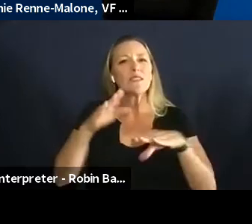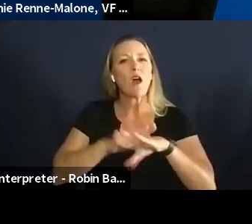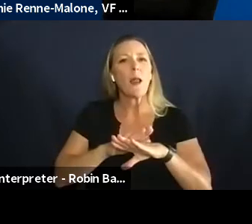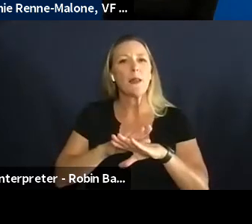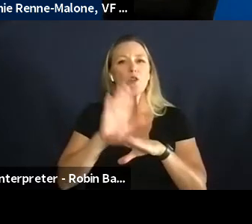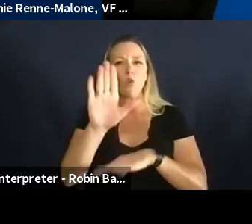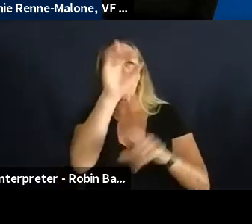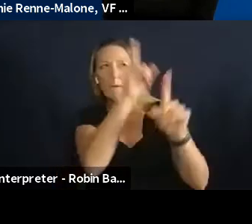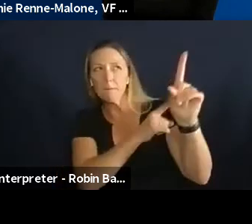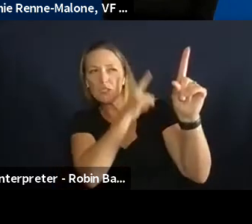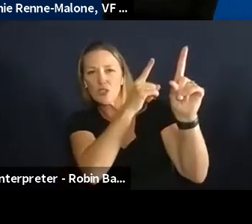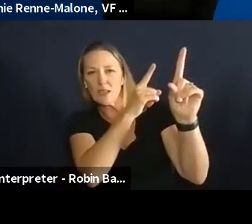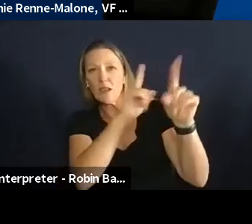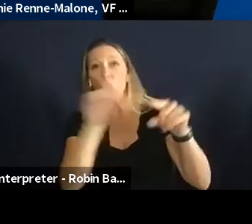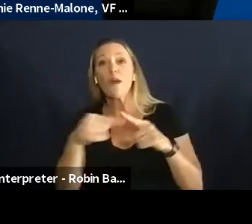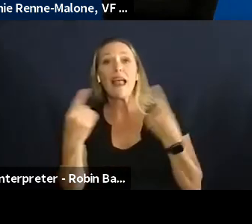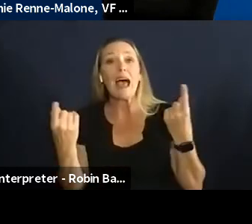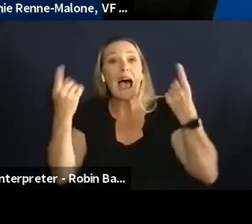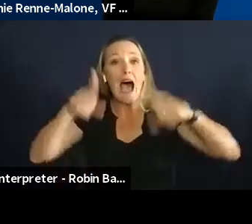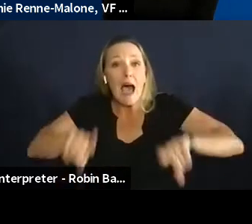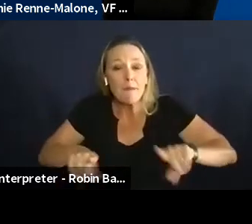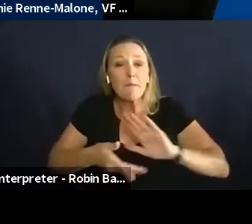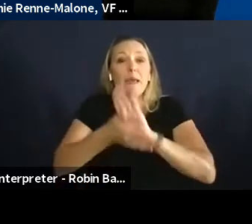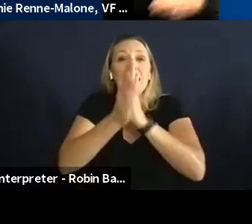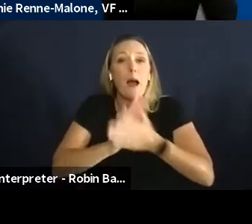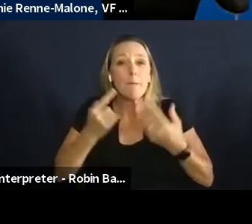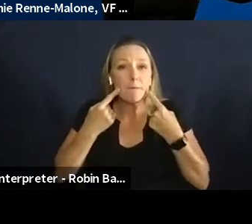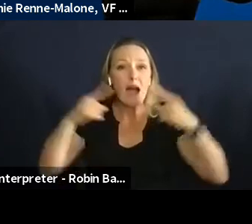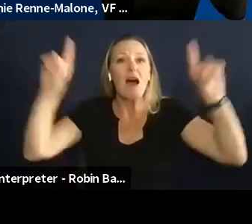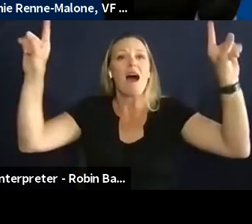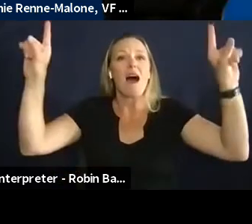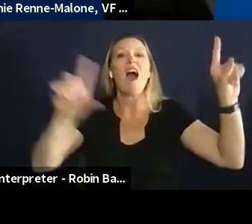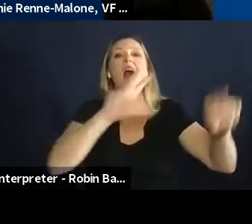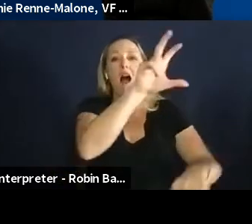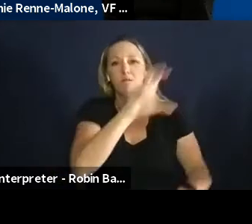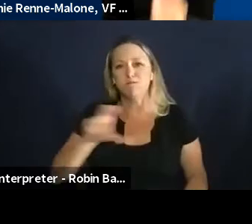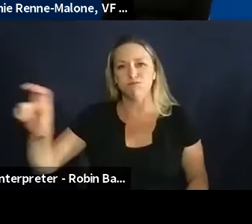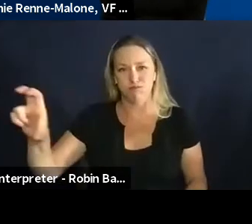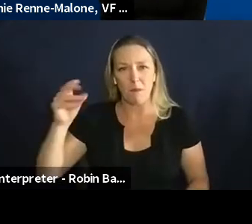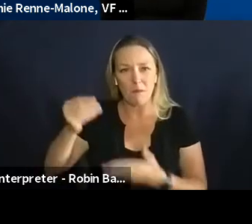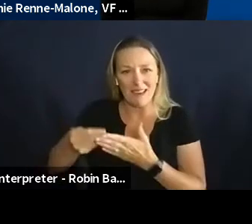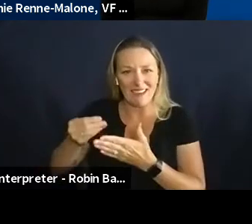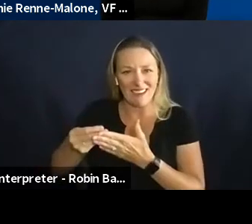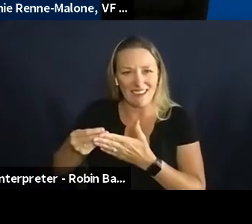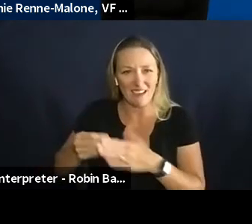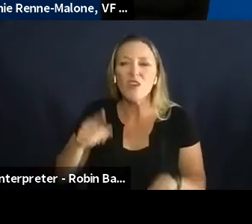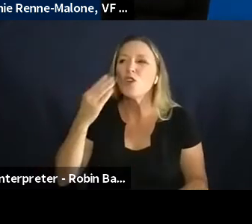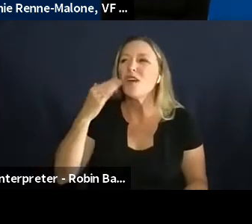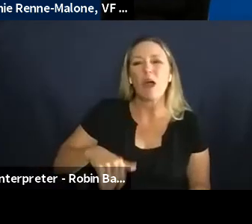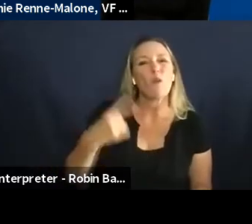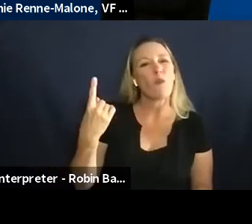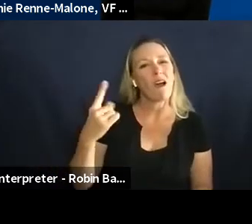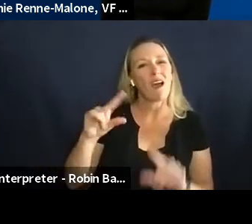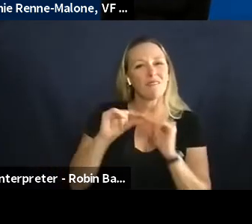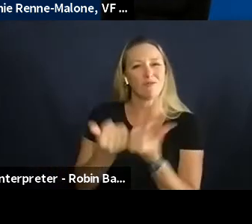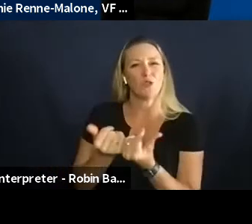give that give that money back or or um you know in the refugee um in naughty tie that i'm talking